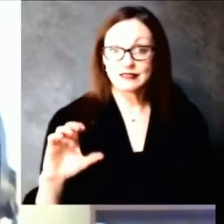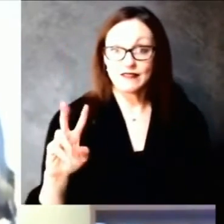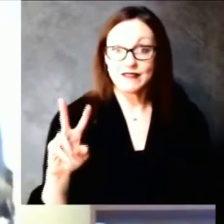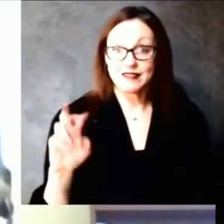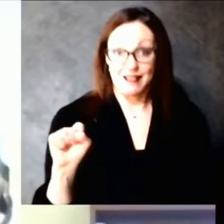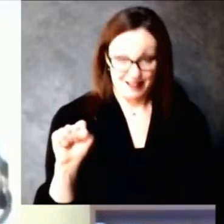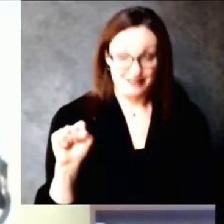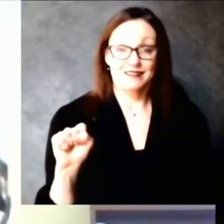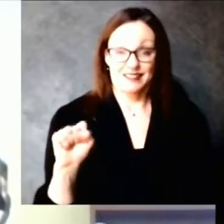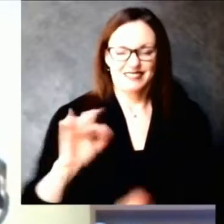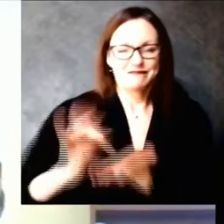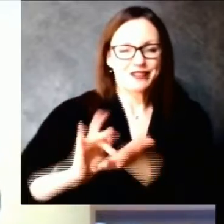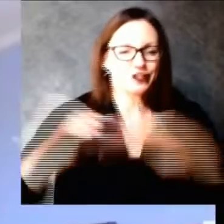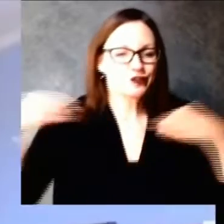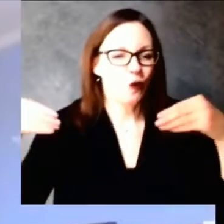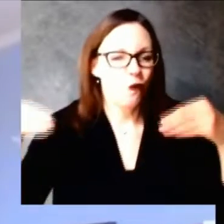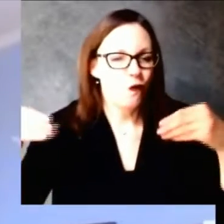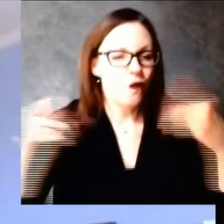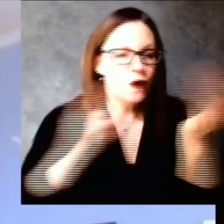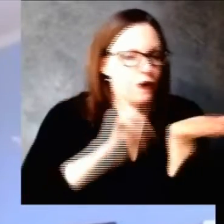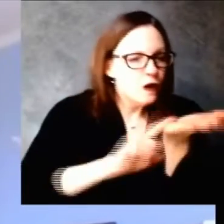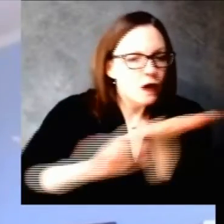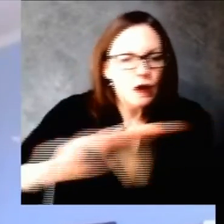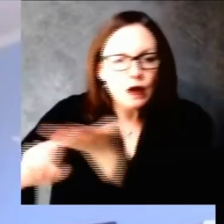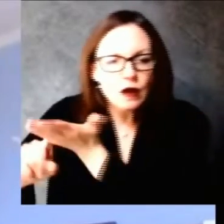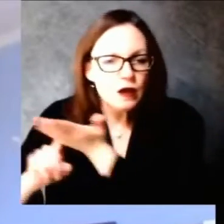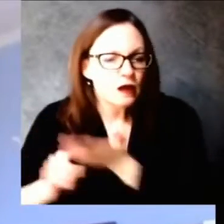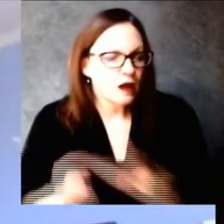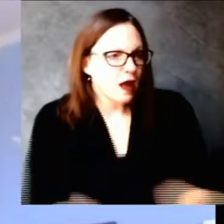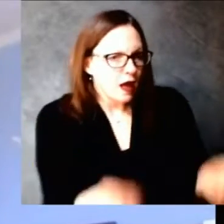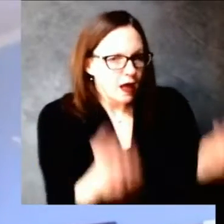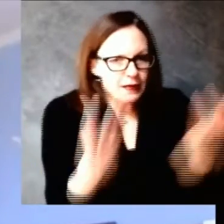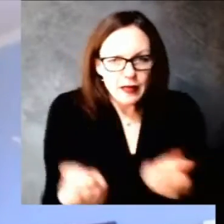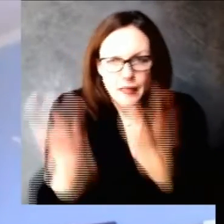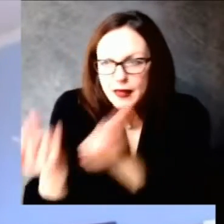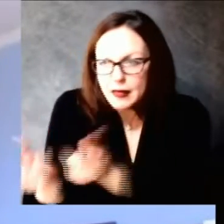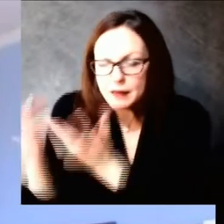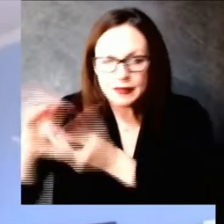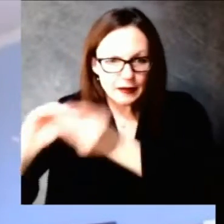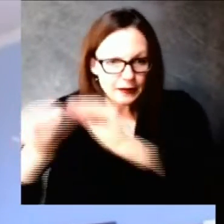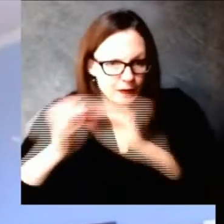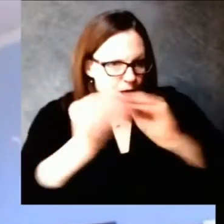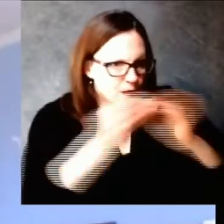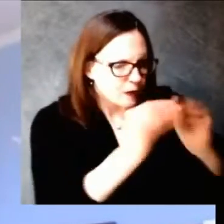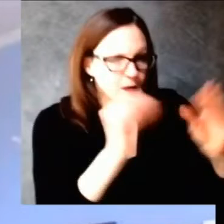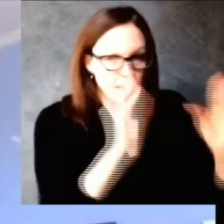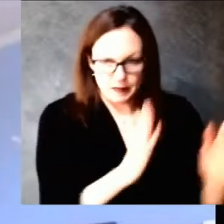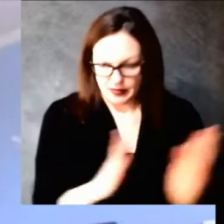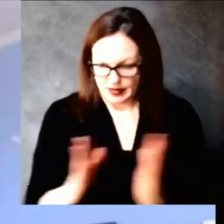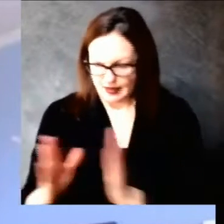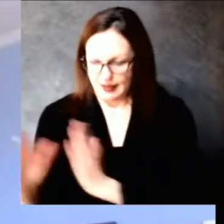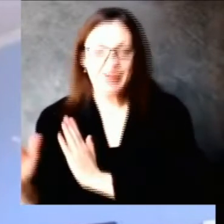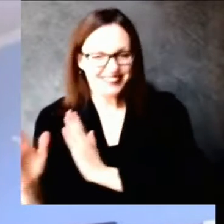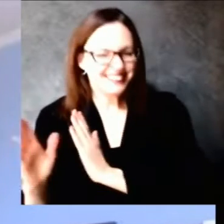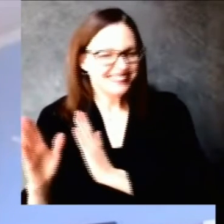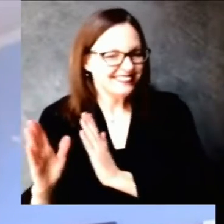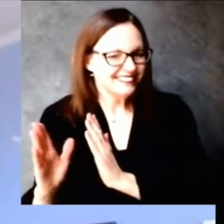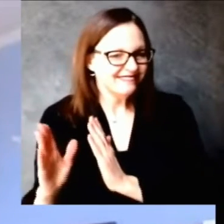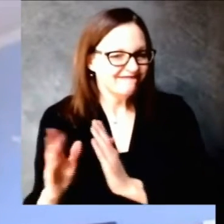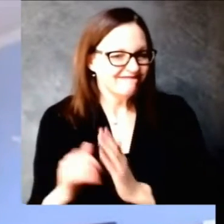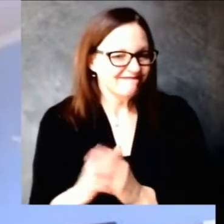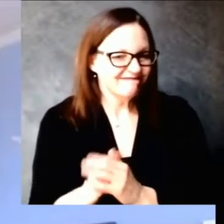the in the program sure so um for the skilled nursing facilities so folks remember this is the the first part about